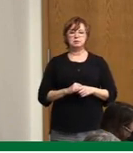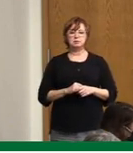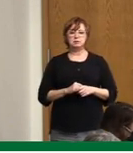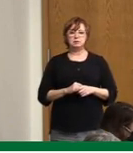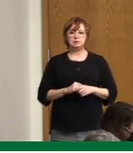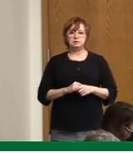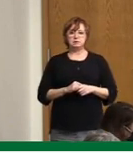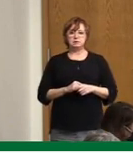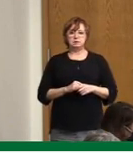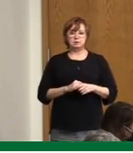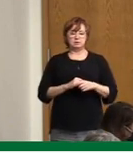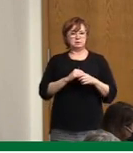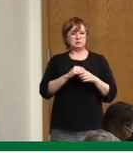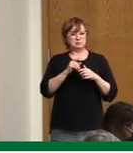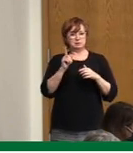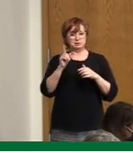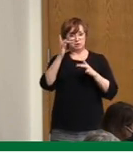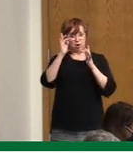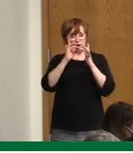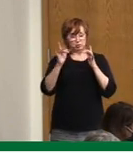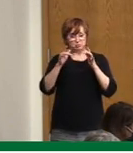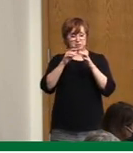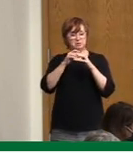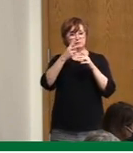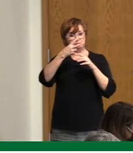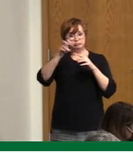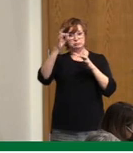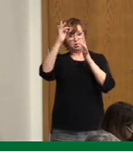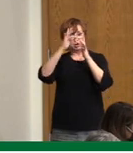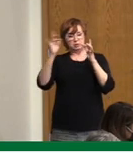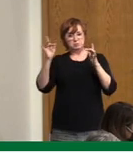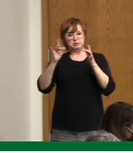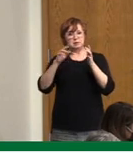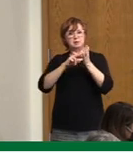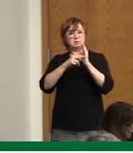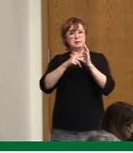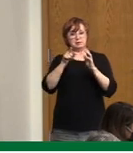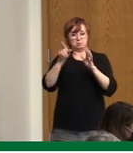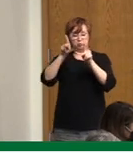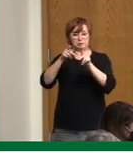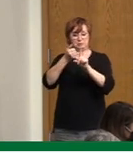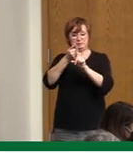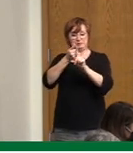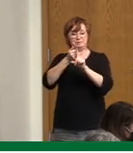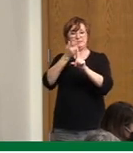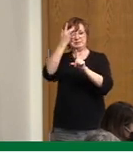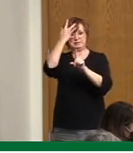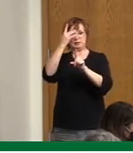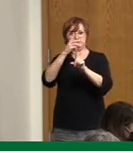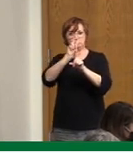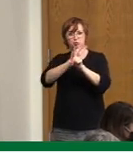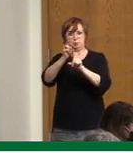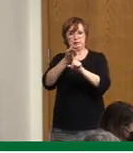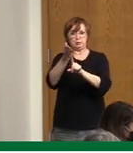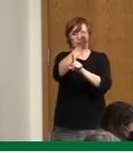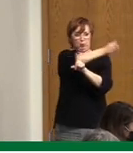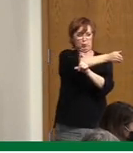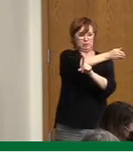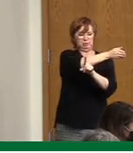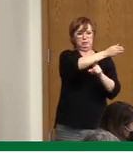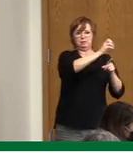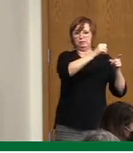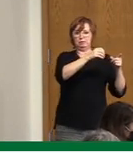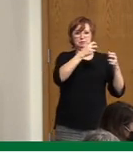two to three weeks after case numbers, can still go up for a while. And that will continue to put pressure on hospitalization and similarly